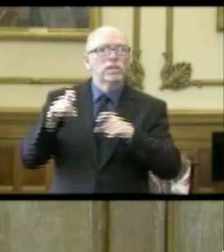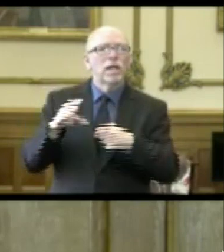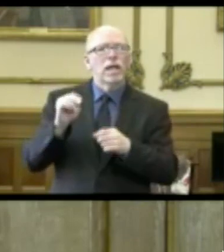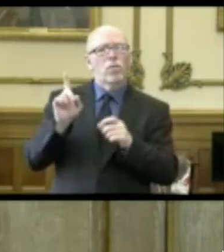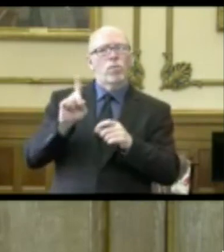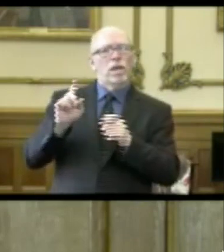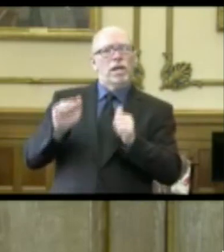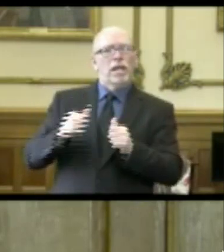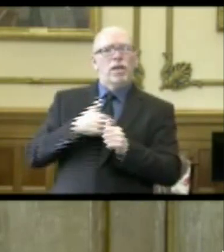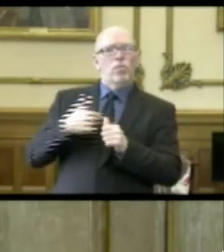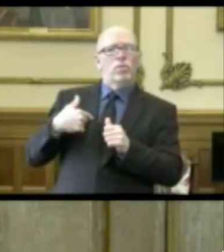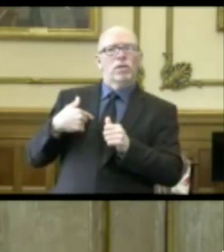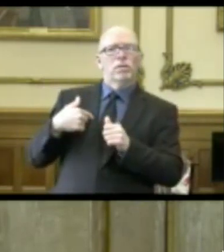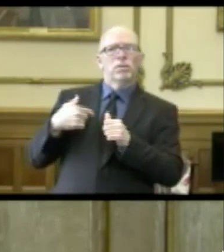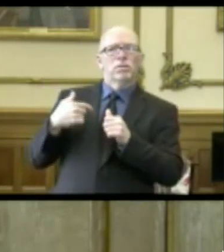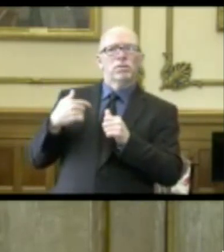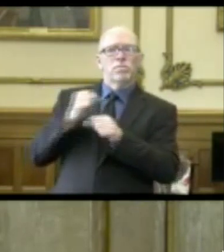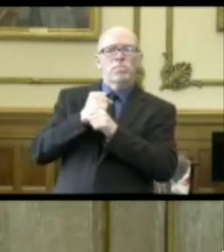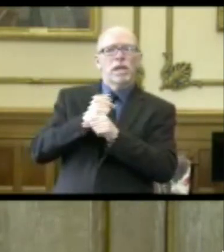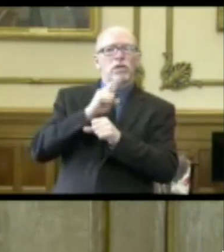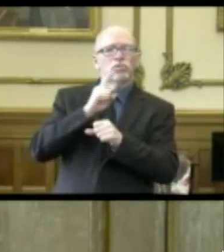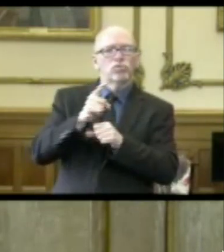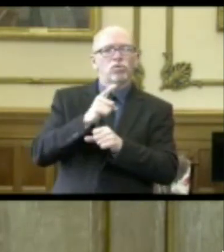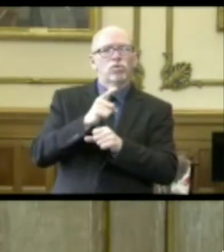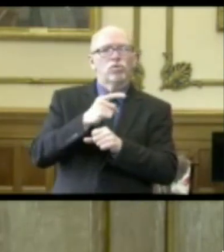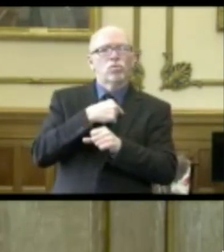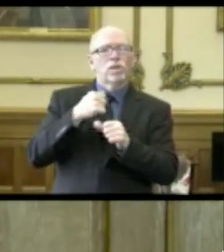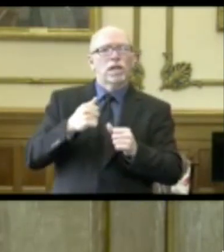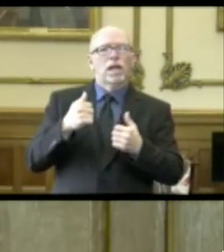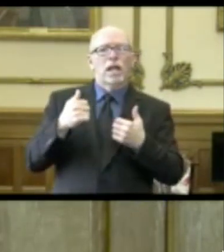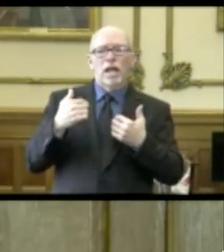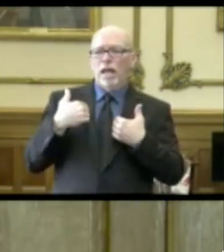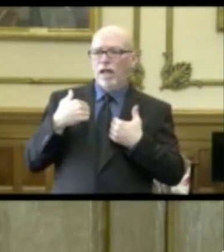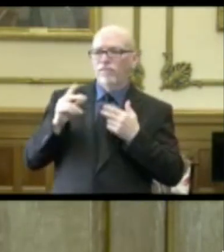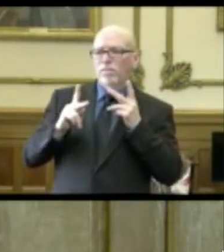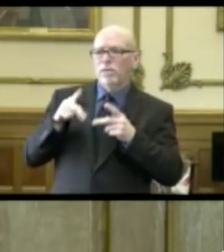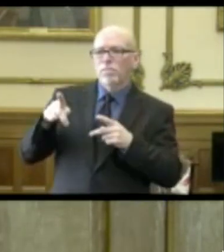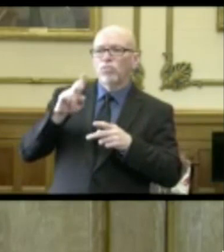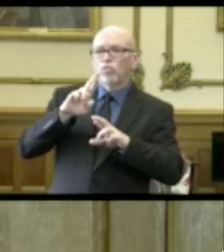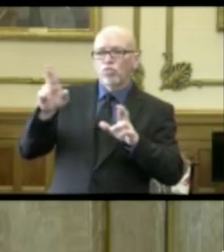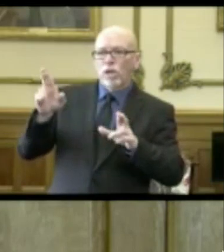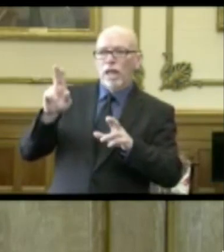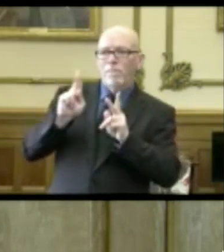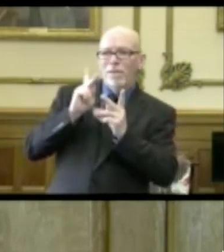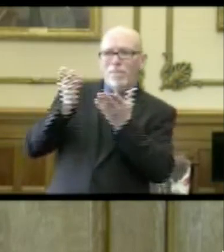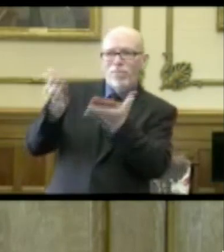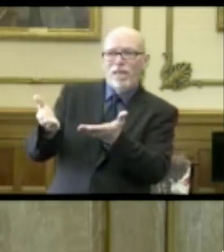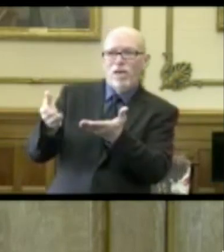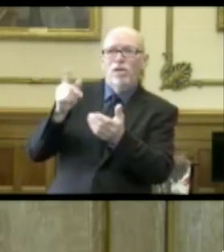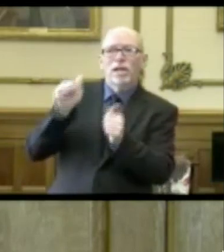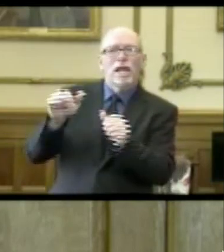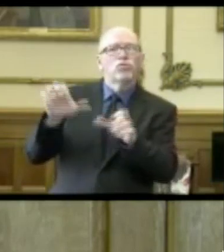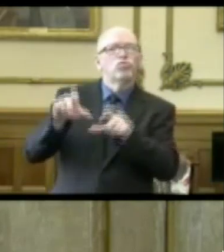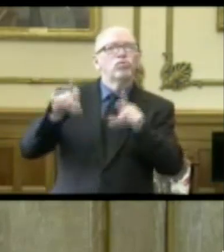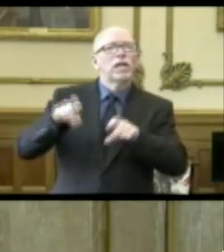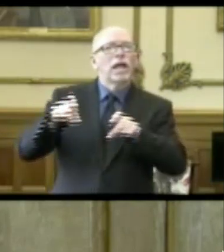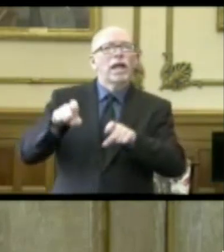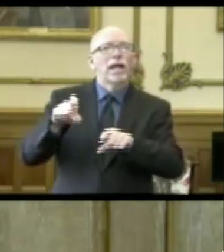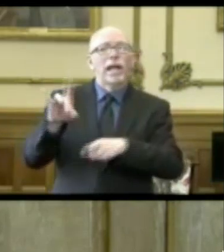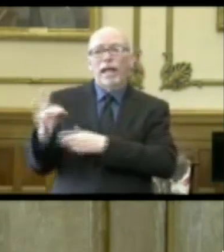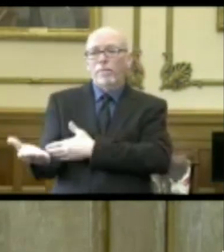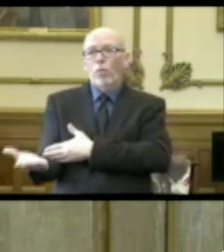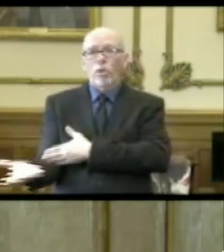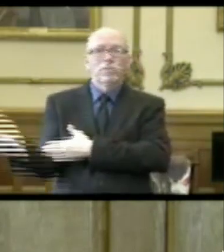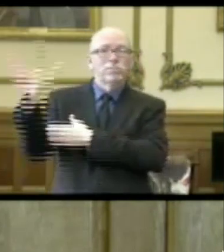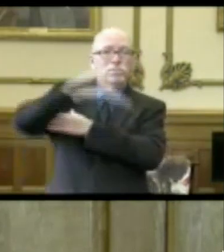and where can we actually make sure that we can actually have individuals that are stationed to do testing pretty much eight in the morning to